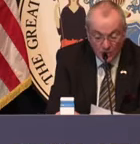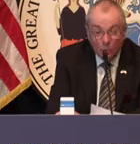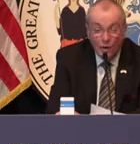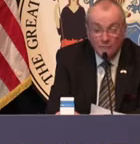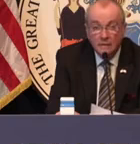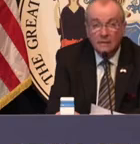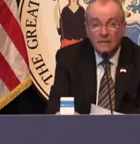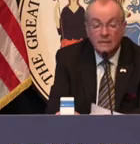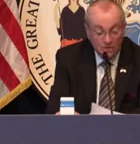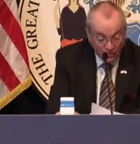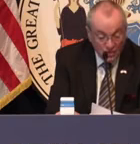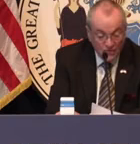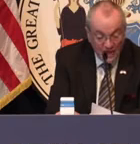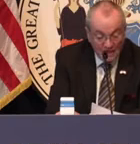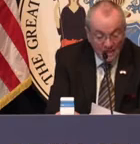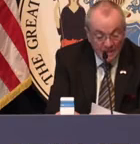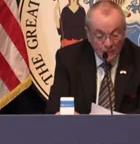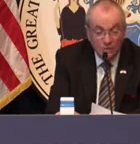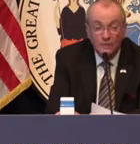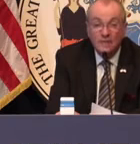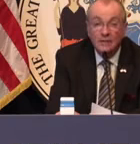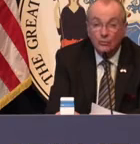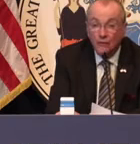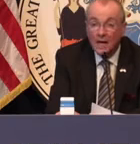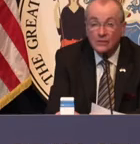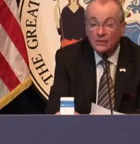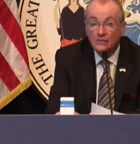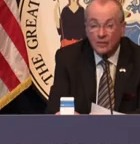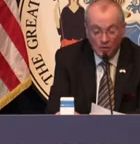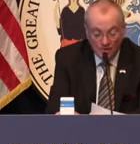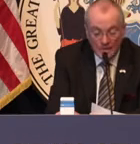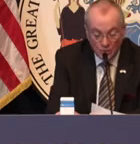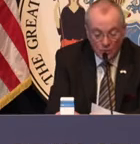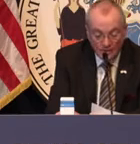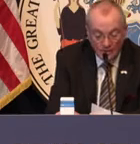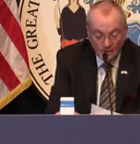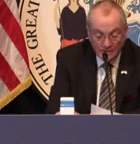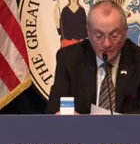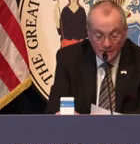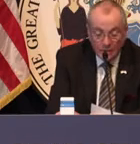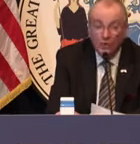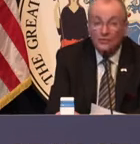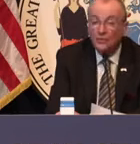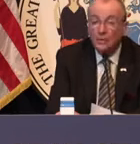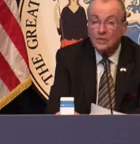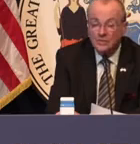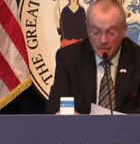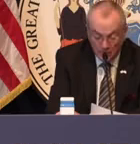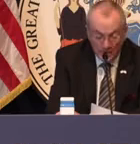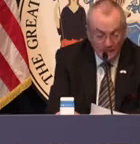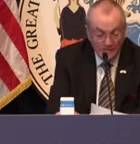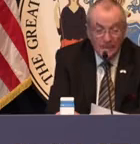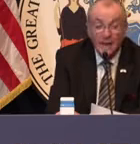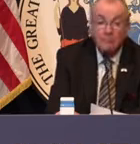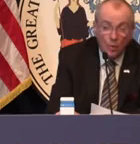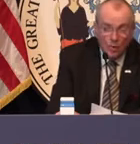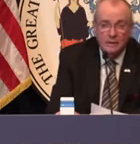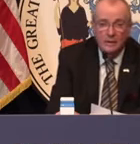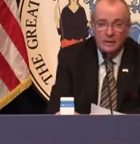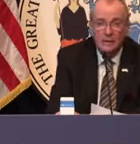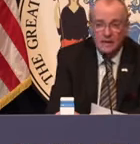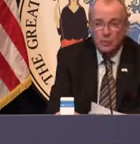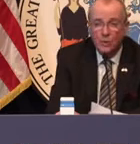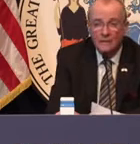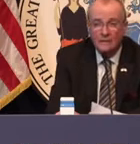that we are one diverse family and that we only rise and fall as one, and also that we celebrate and